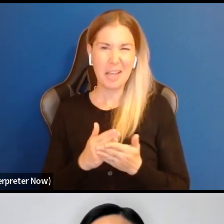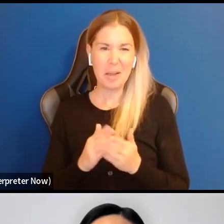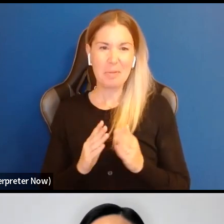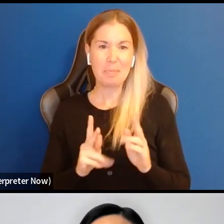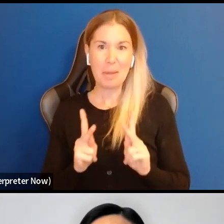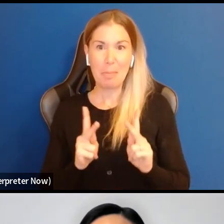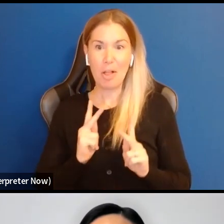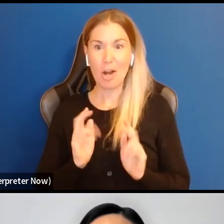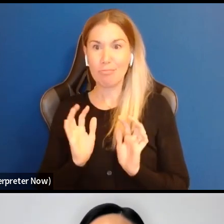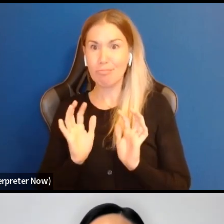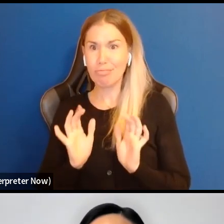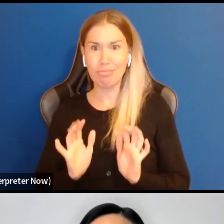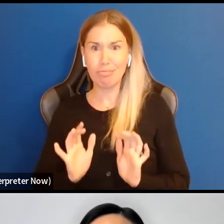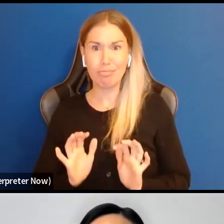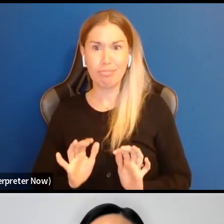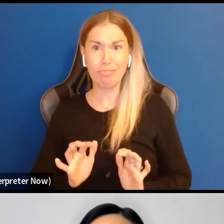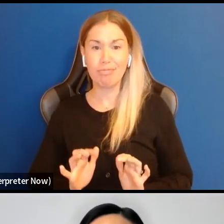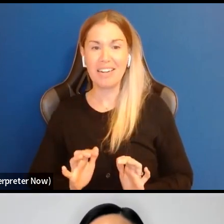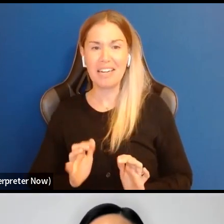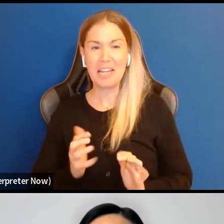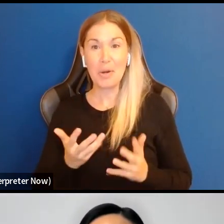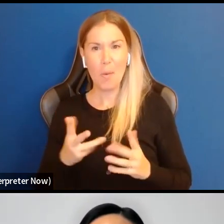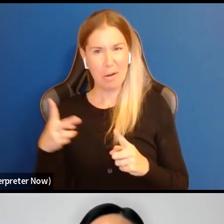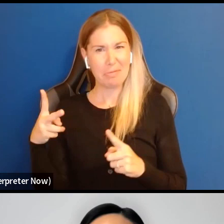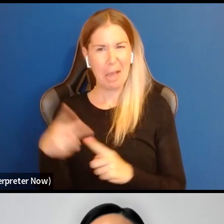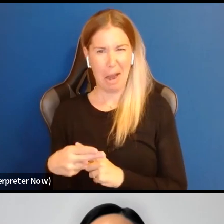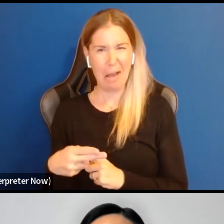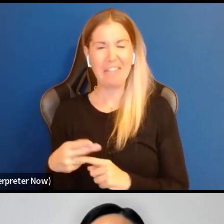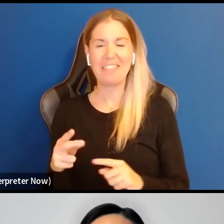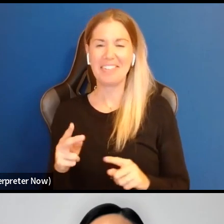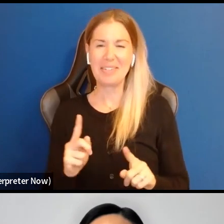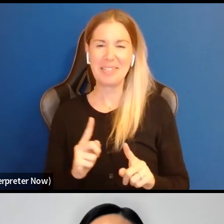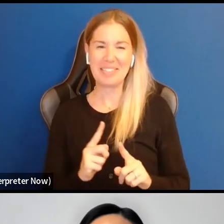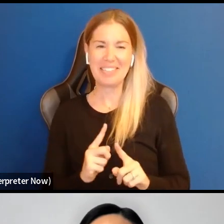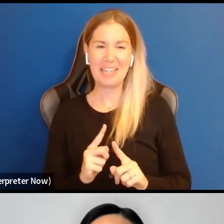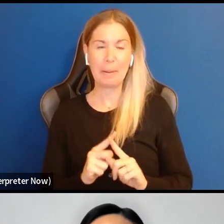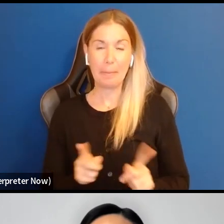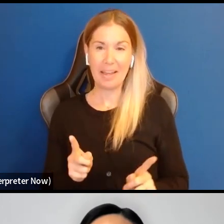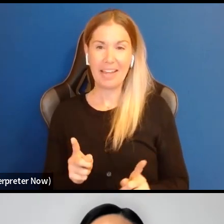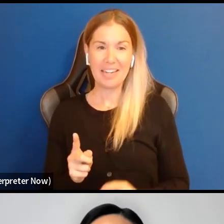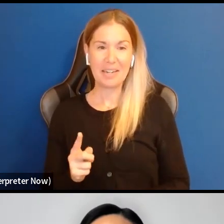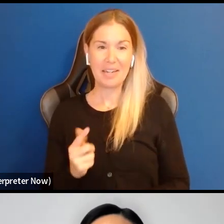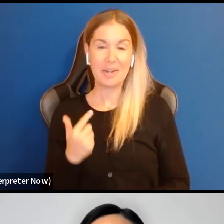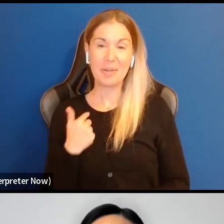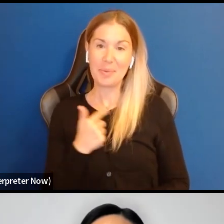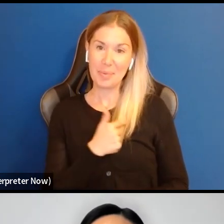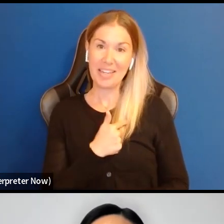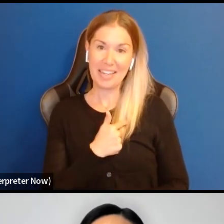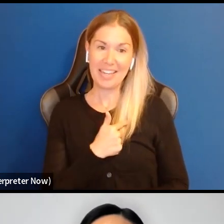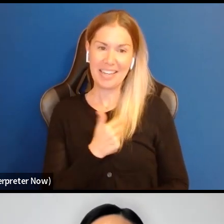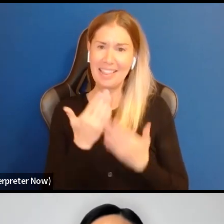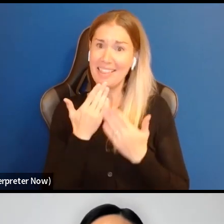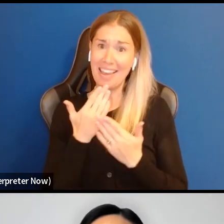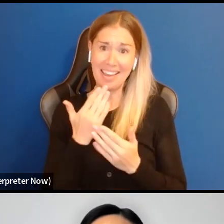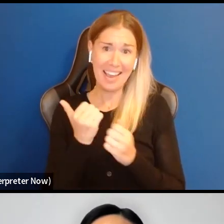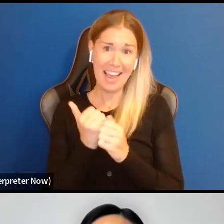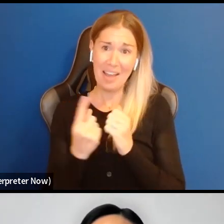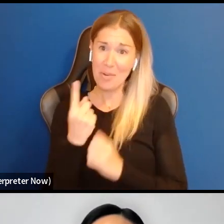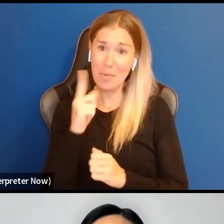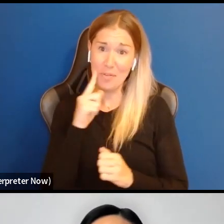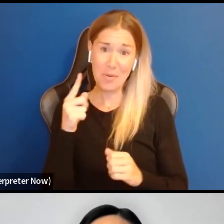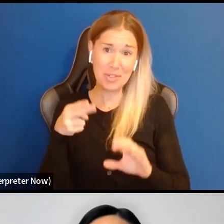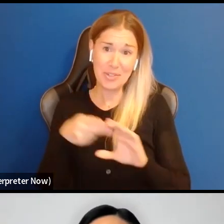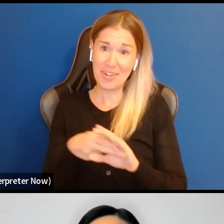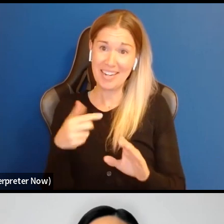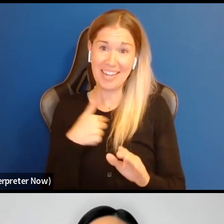furiously and I don't want to cut that off prematurely. Um, but we thank, um, everyone, um, for joining